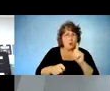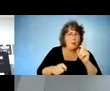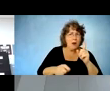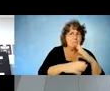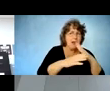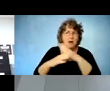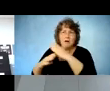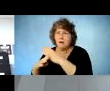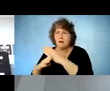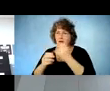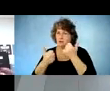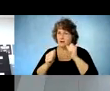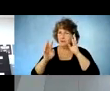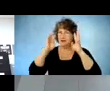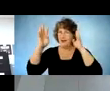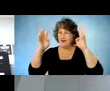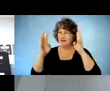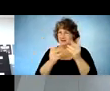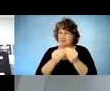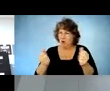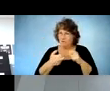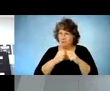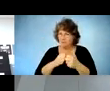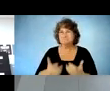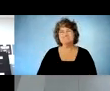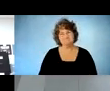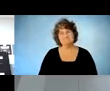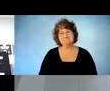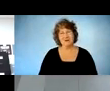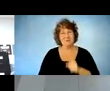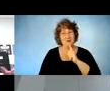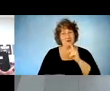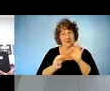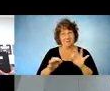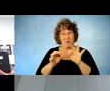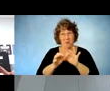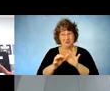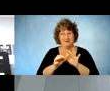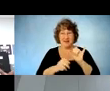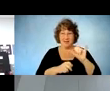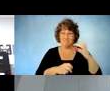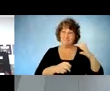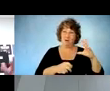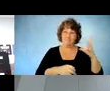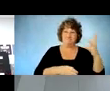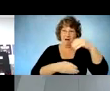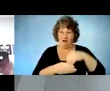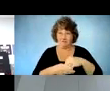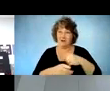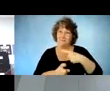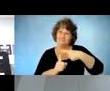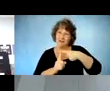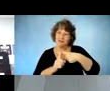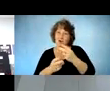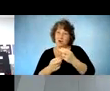this case is the employer involvement and the importance of the resource facilitator to facilitate